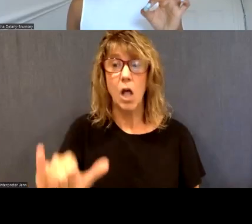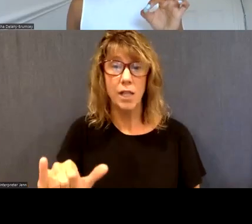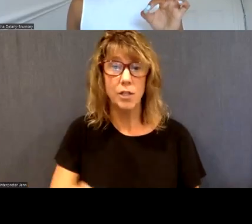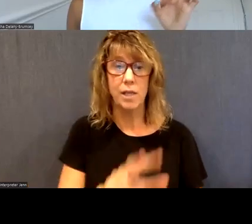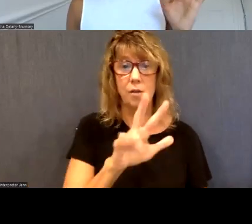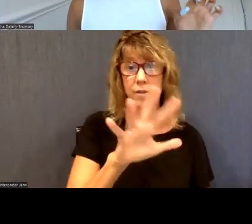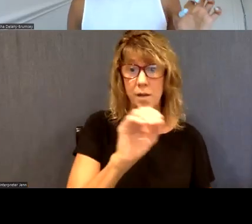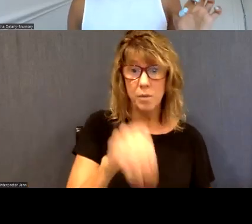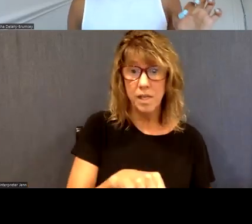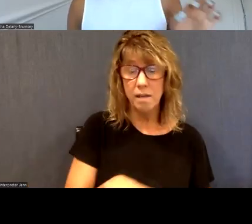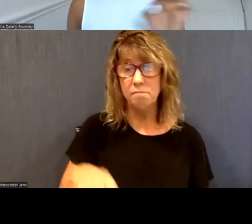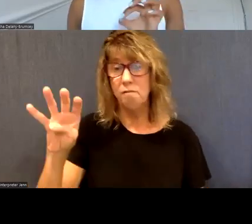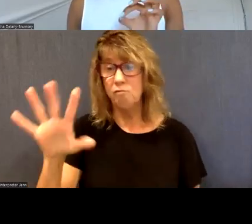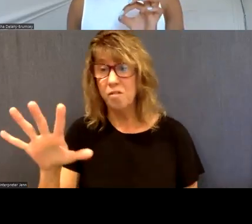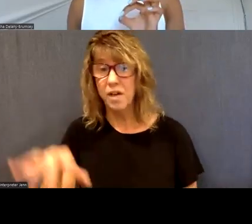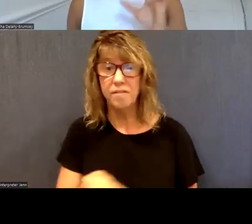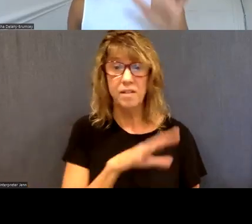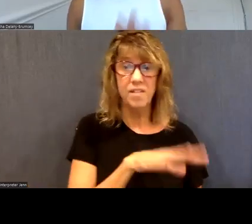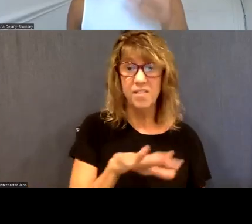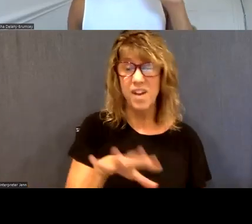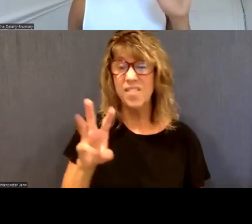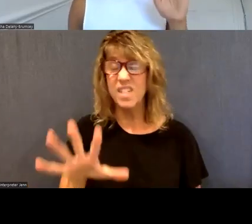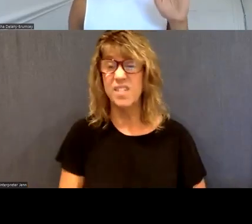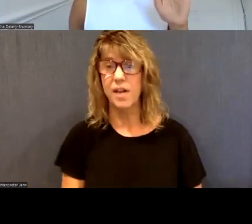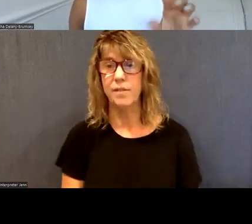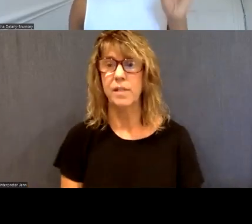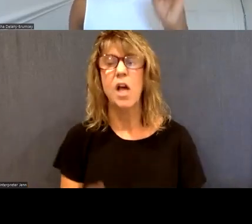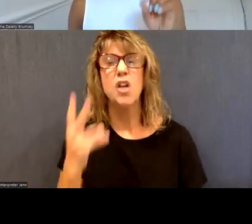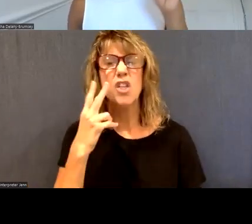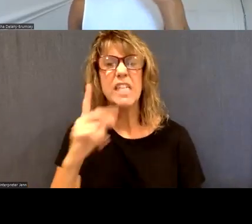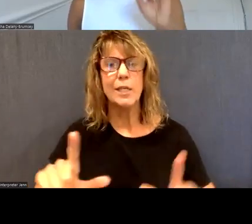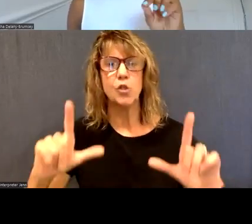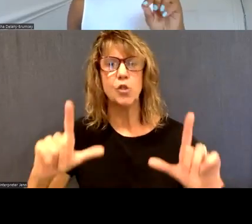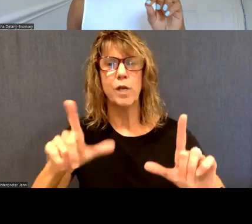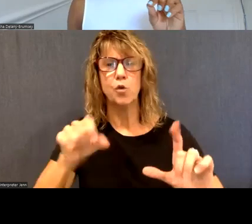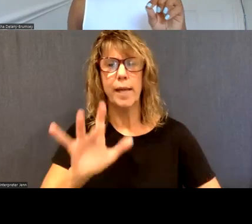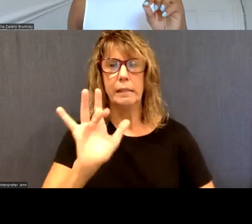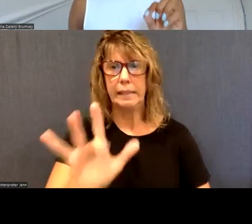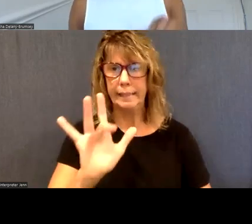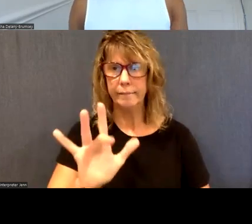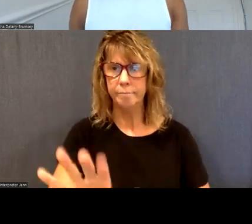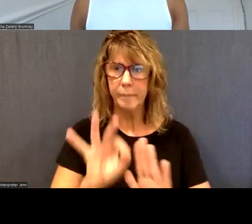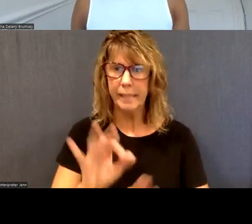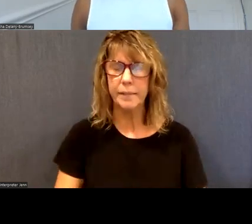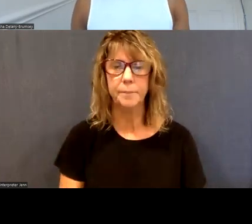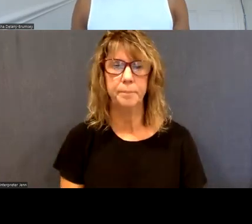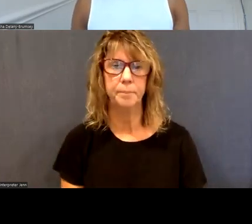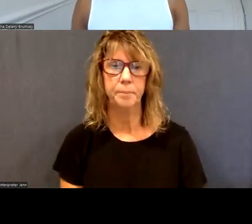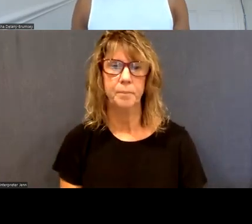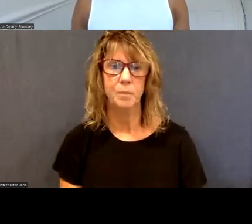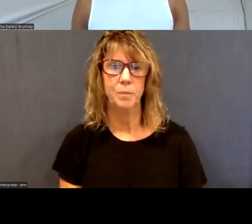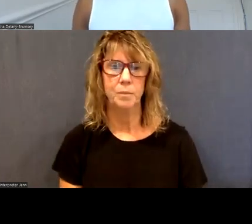45, 55, or 65. And you should see a pop-up screen where you can go ahead and choose. So,